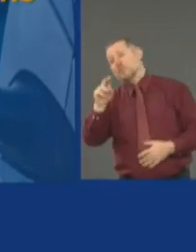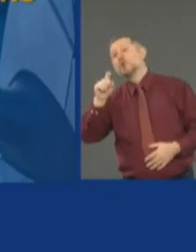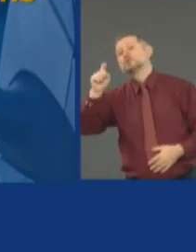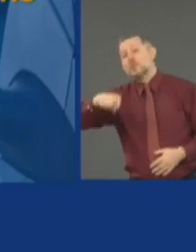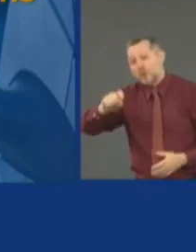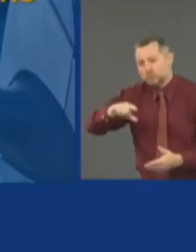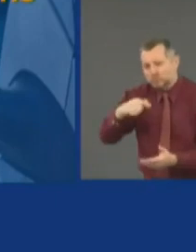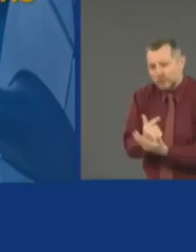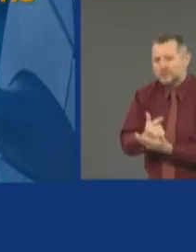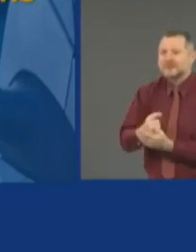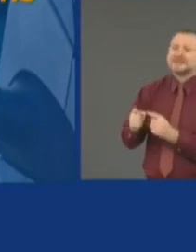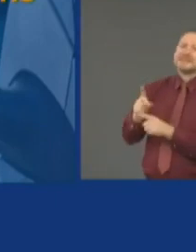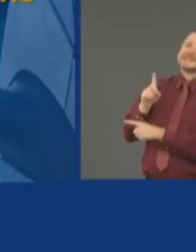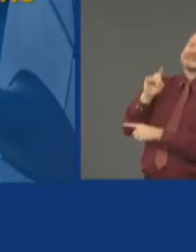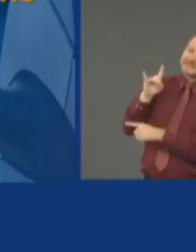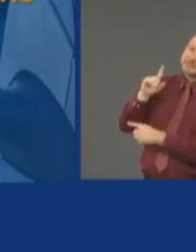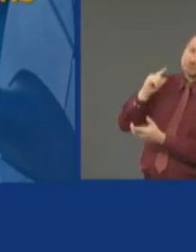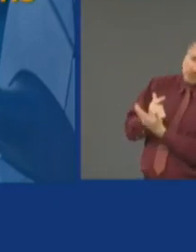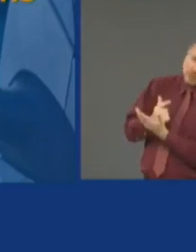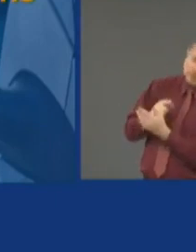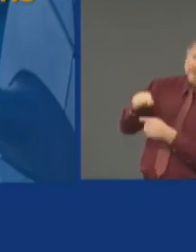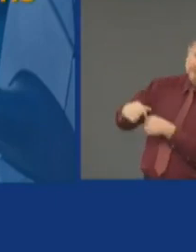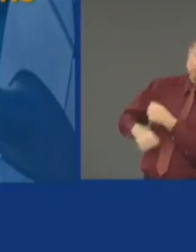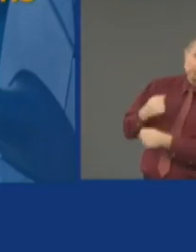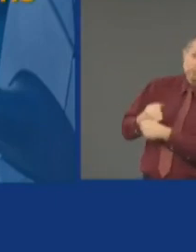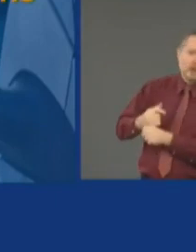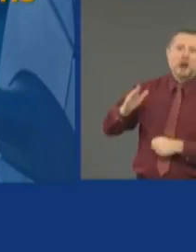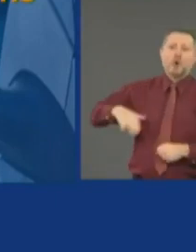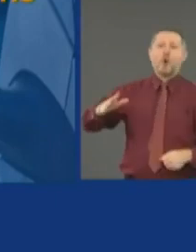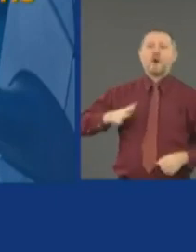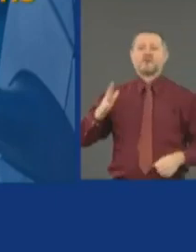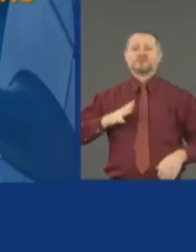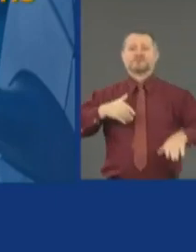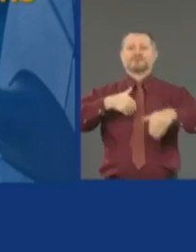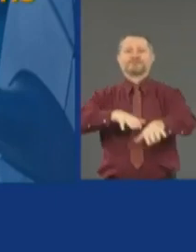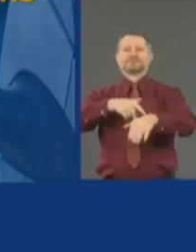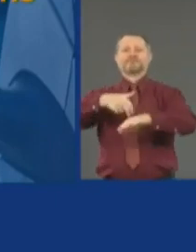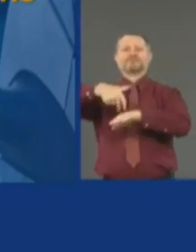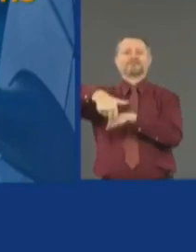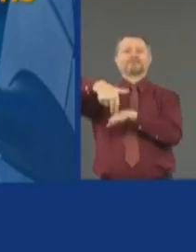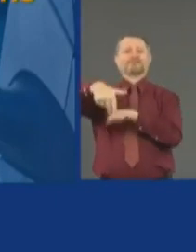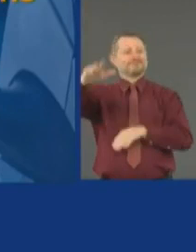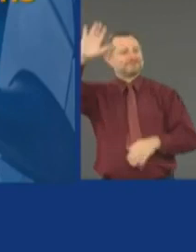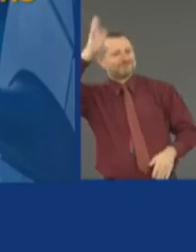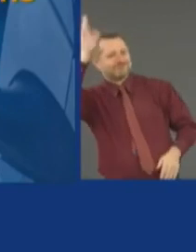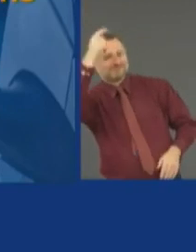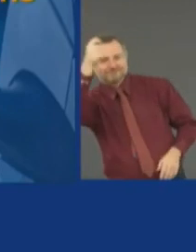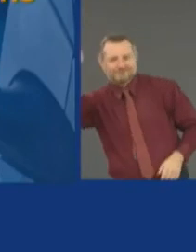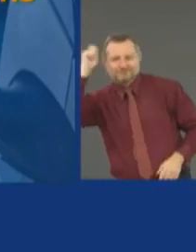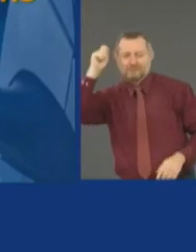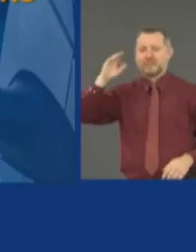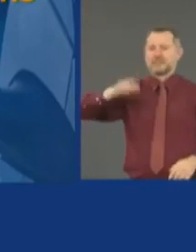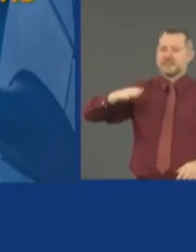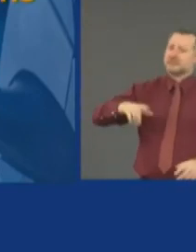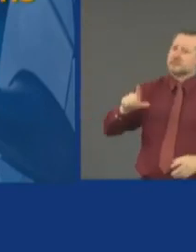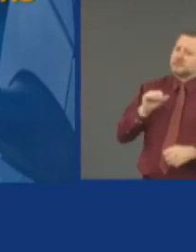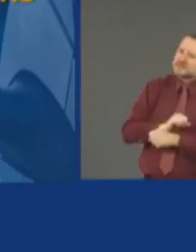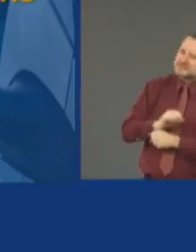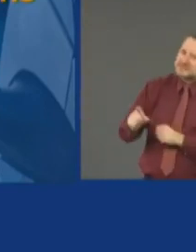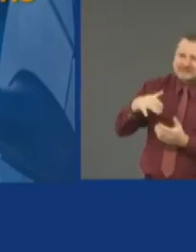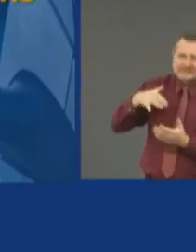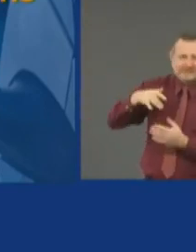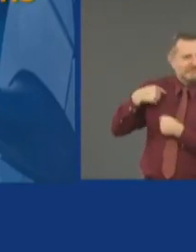graduate college this year. She just didn't have the ceremony. And, you know, she worked so hard. And it's one of those